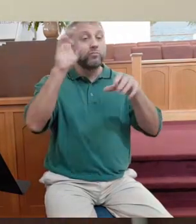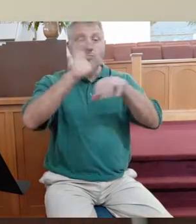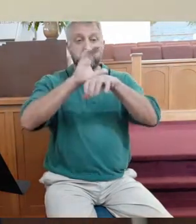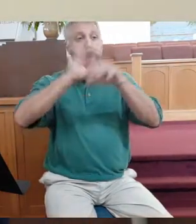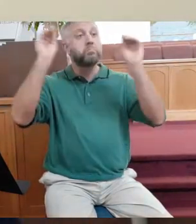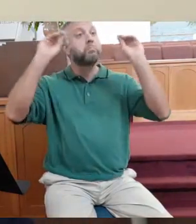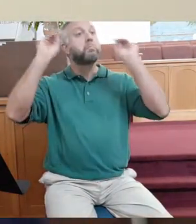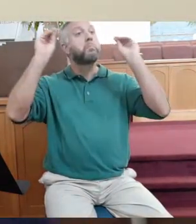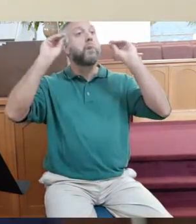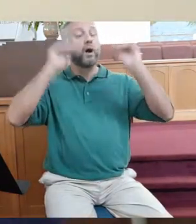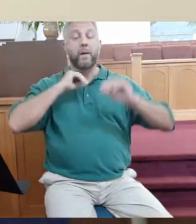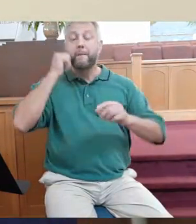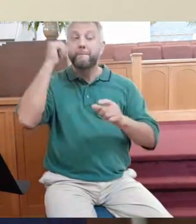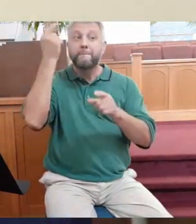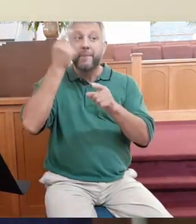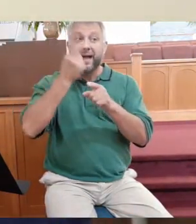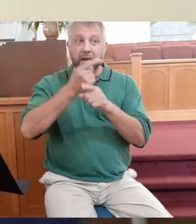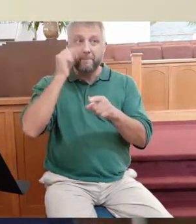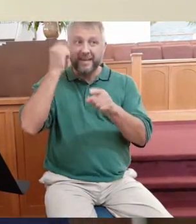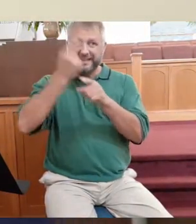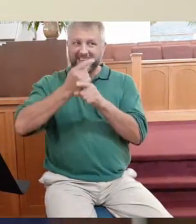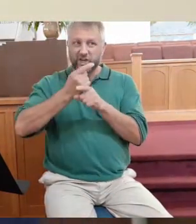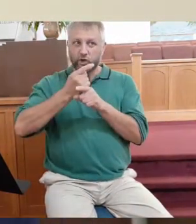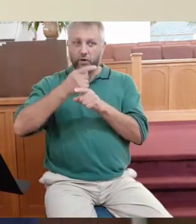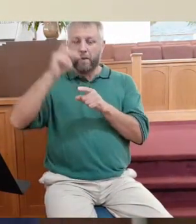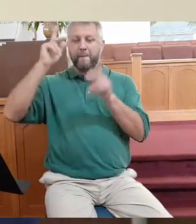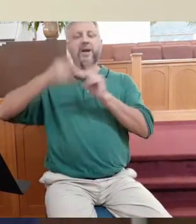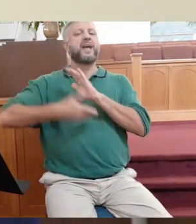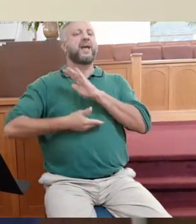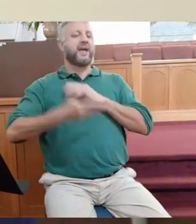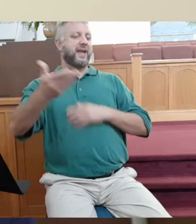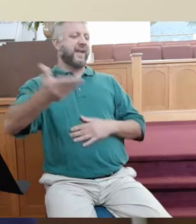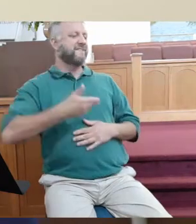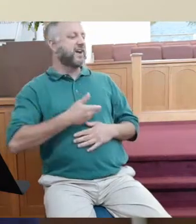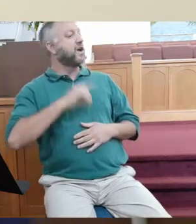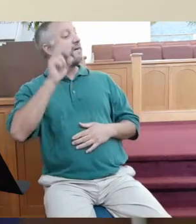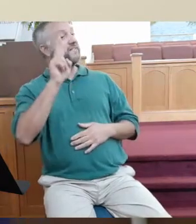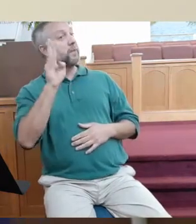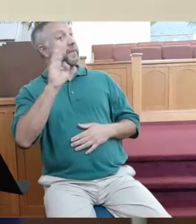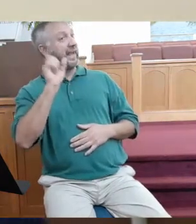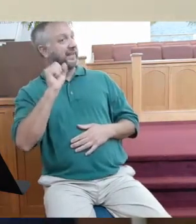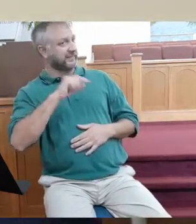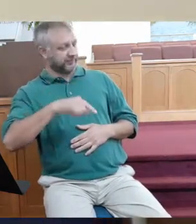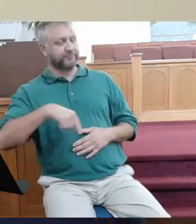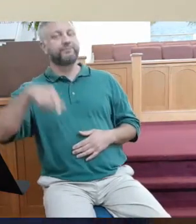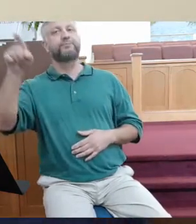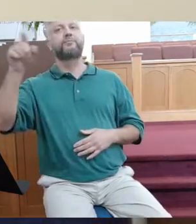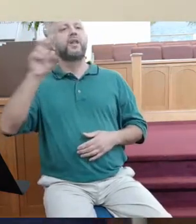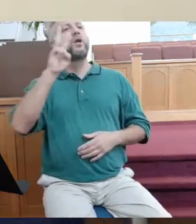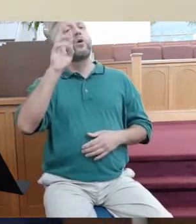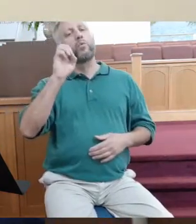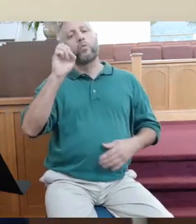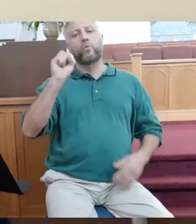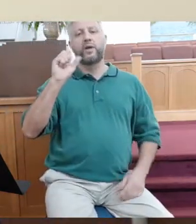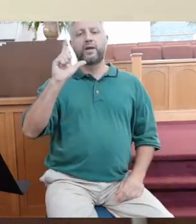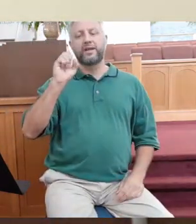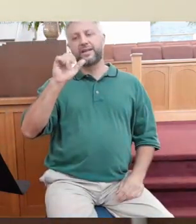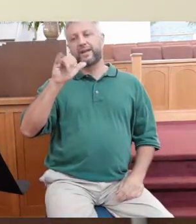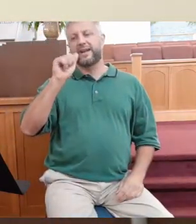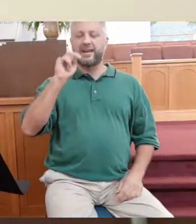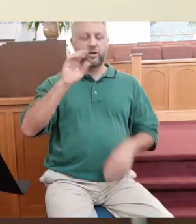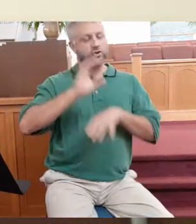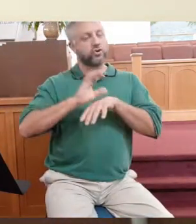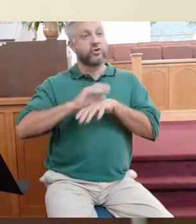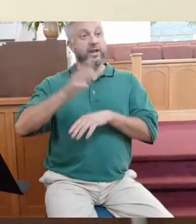anymore. And then my sister gets invited to a vacation Bible school. She goes to a Bible school in a Wesleyan church. And